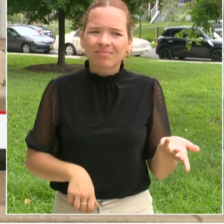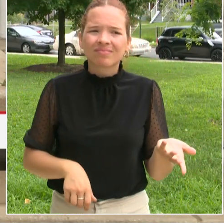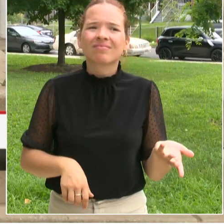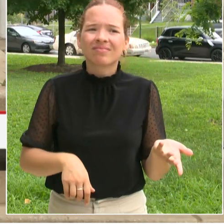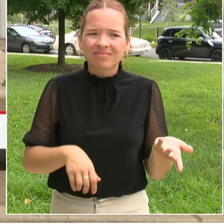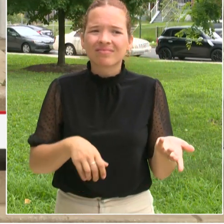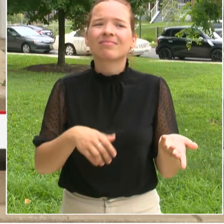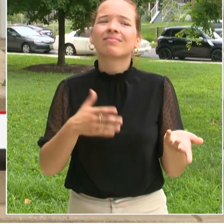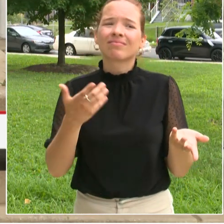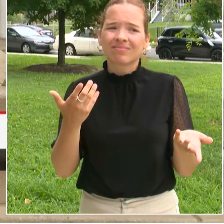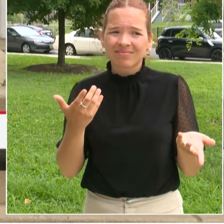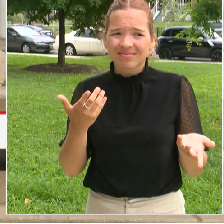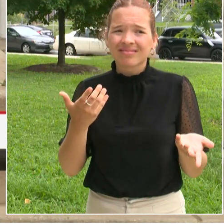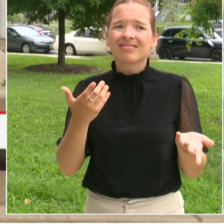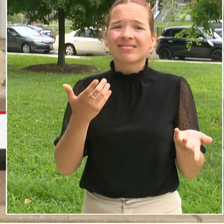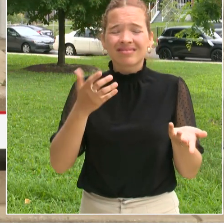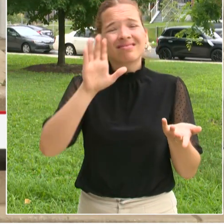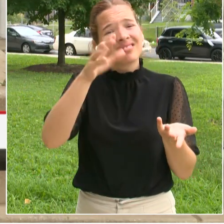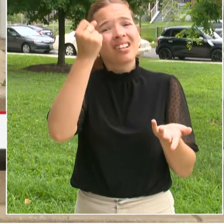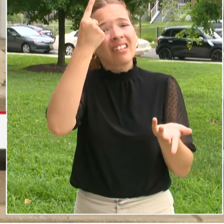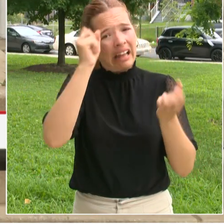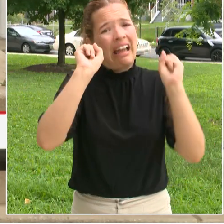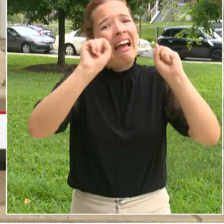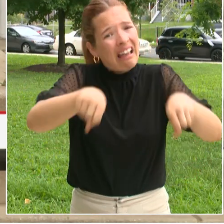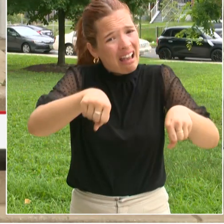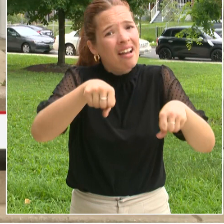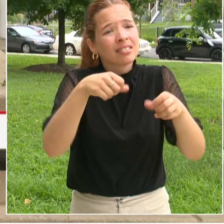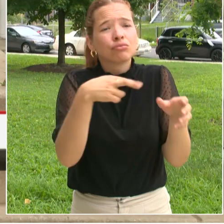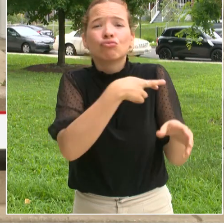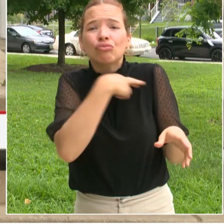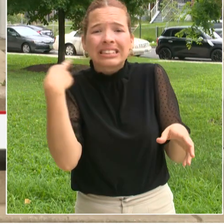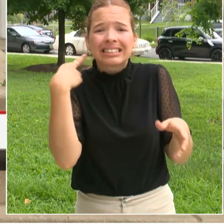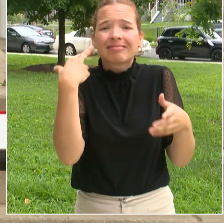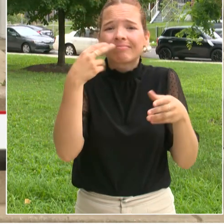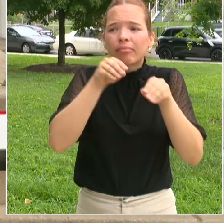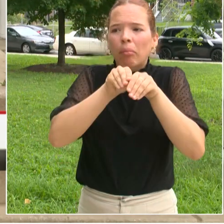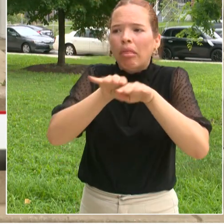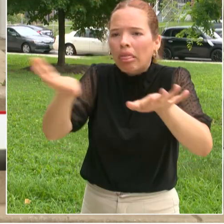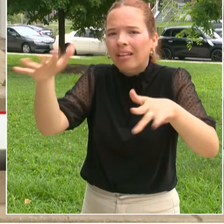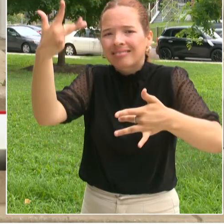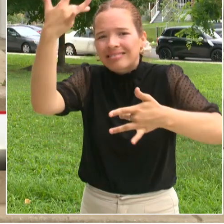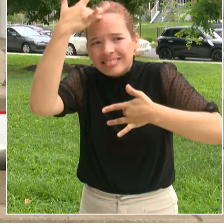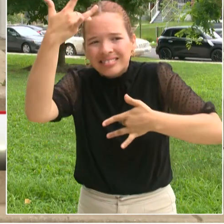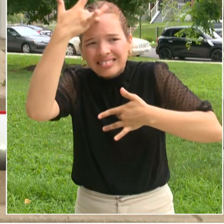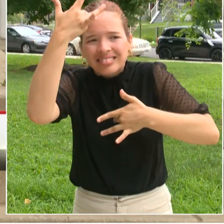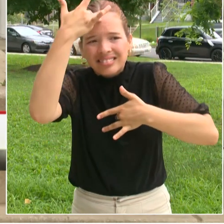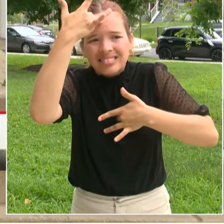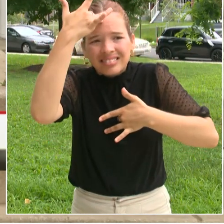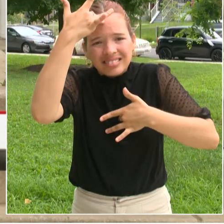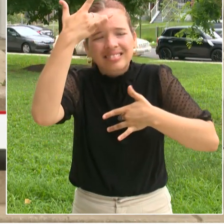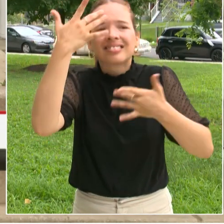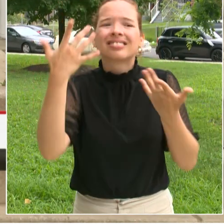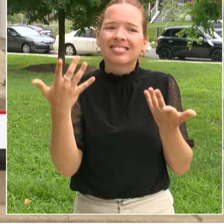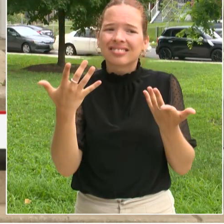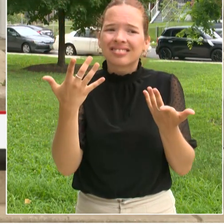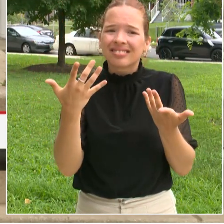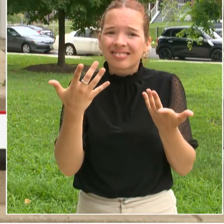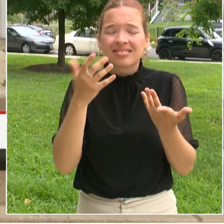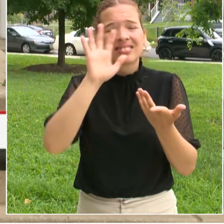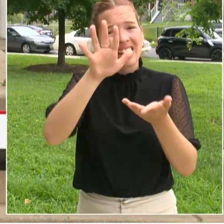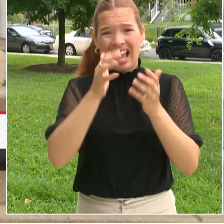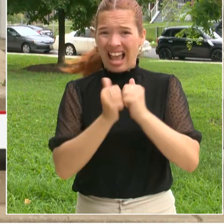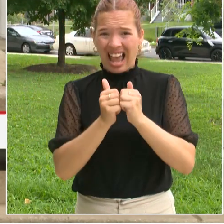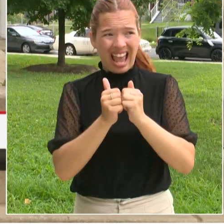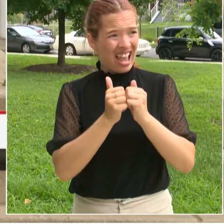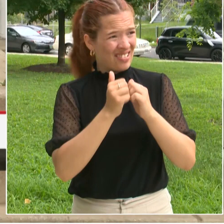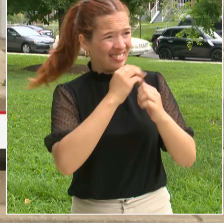our children, our families and our staff. Vaccinations save lives. And we strongly encourage our parents and families to